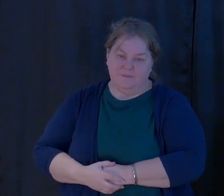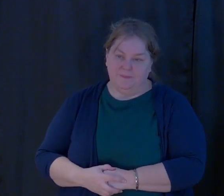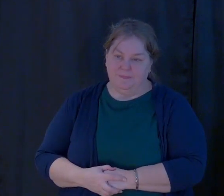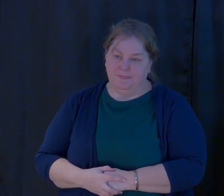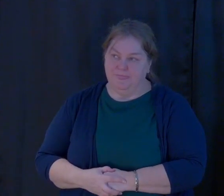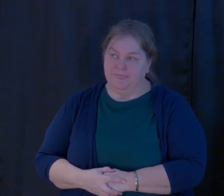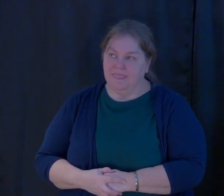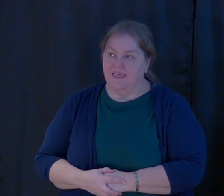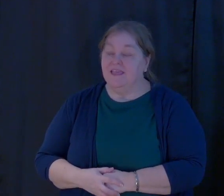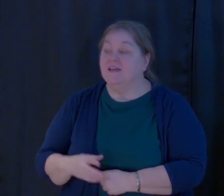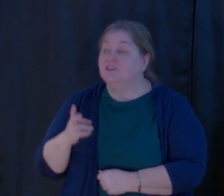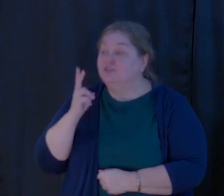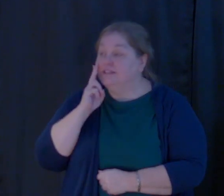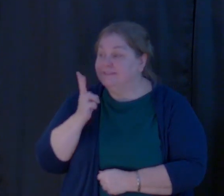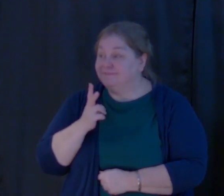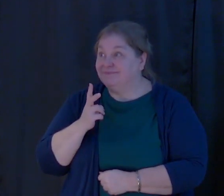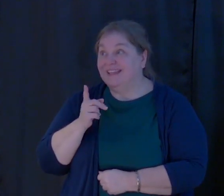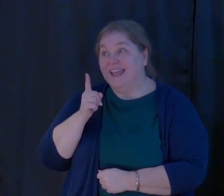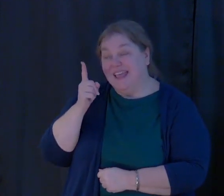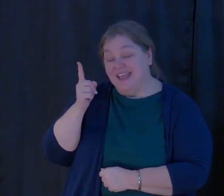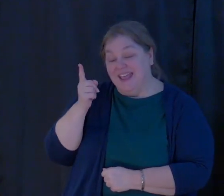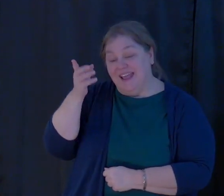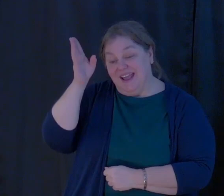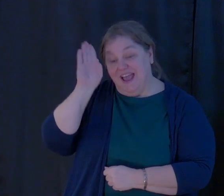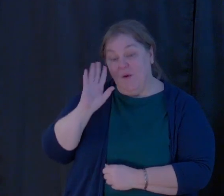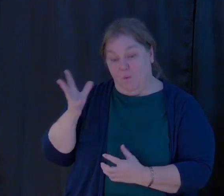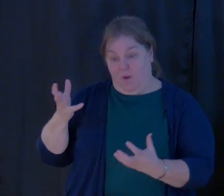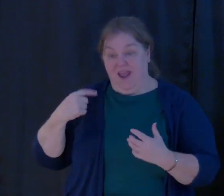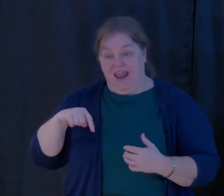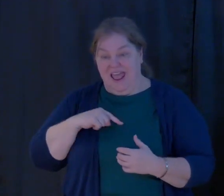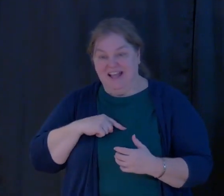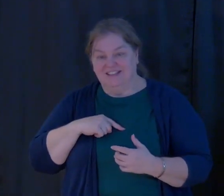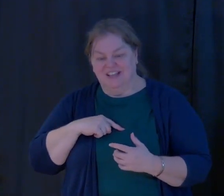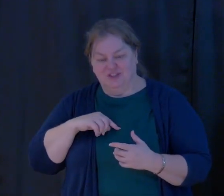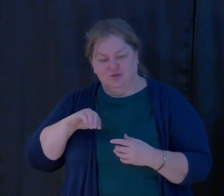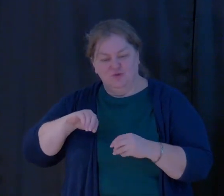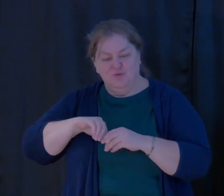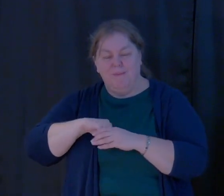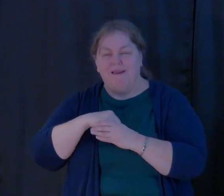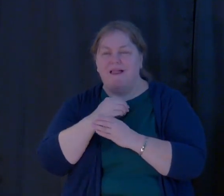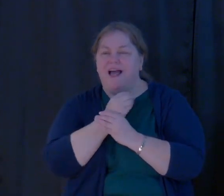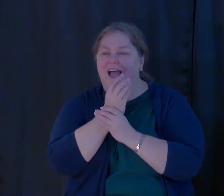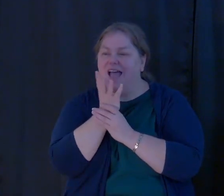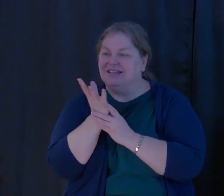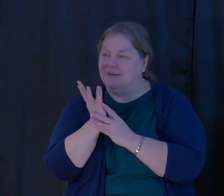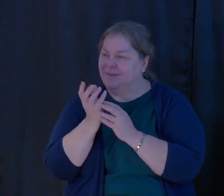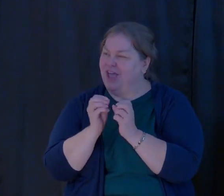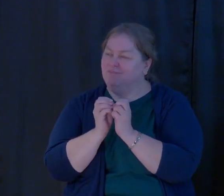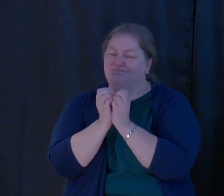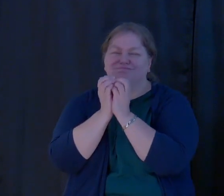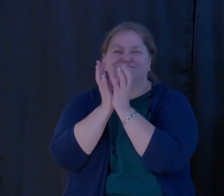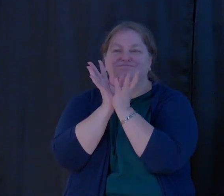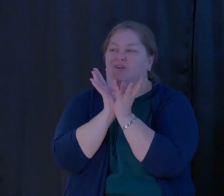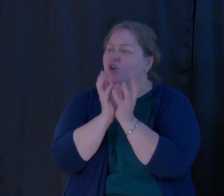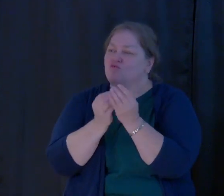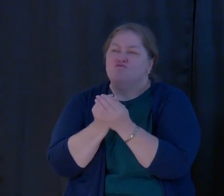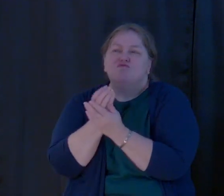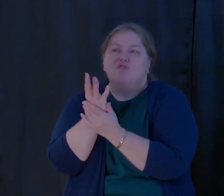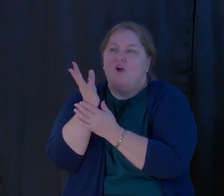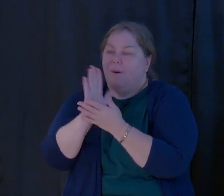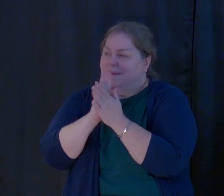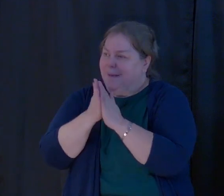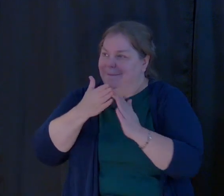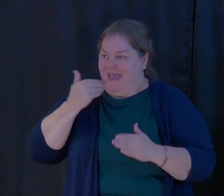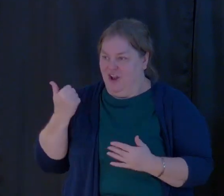You see, He wants us to blossom into greater things. But we as humans,